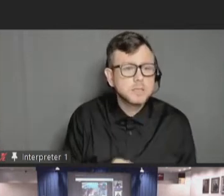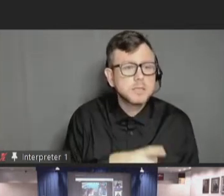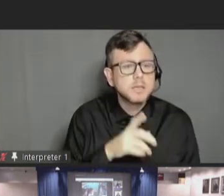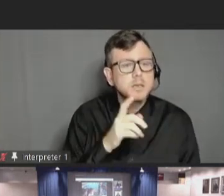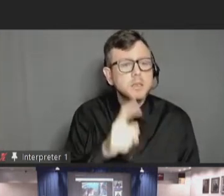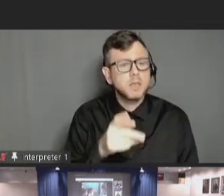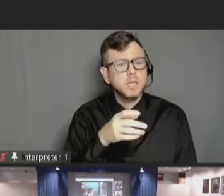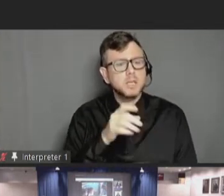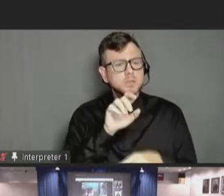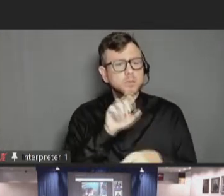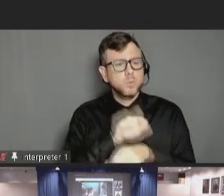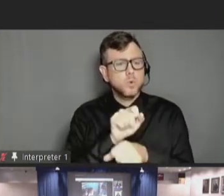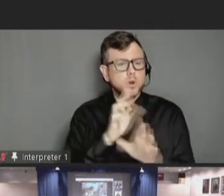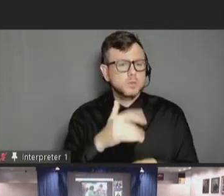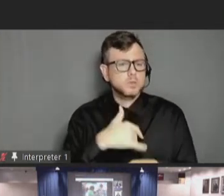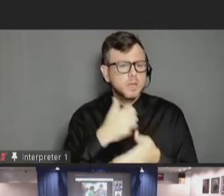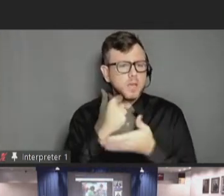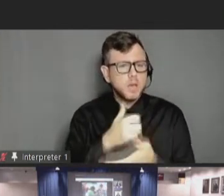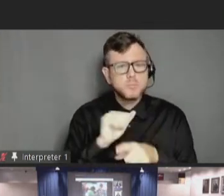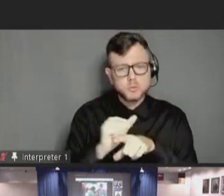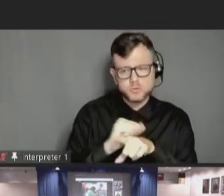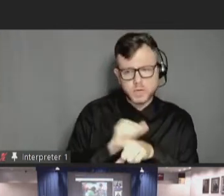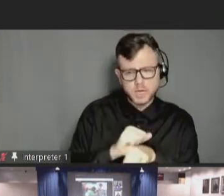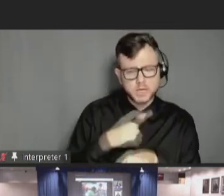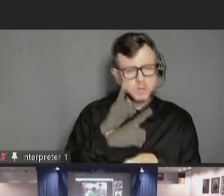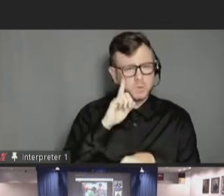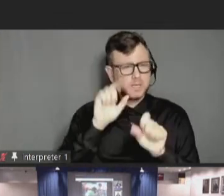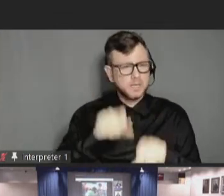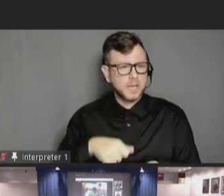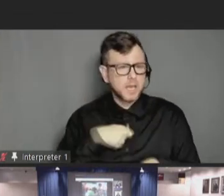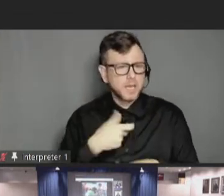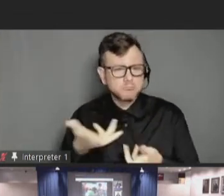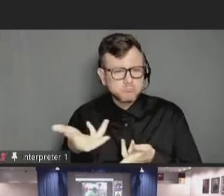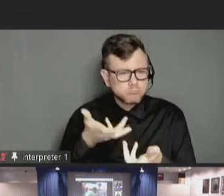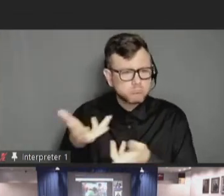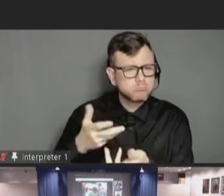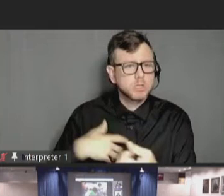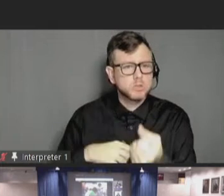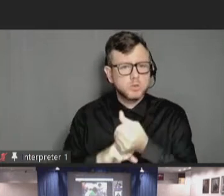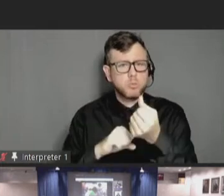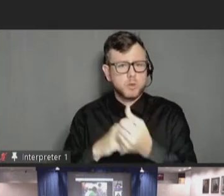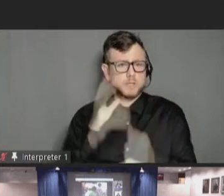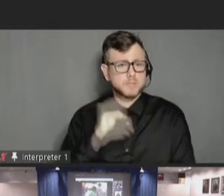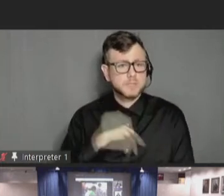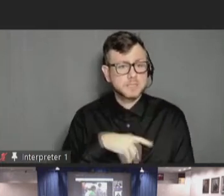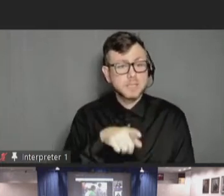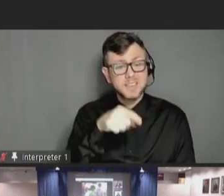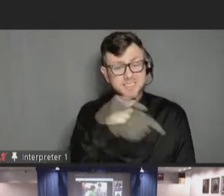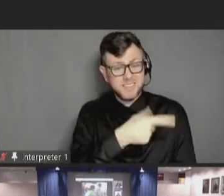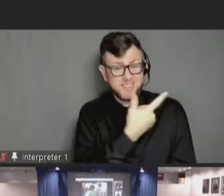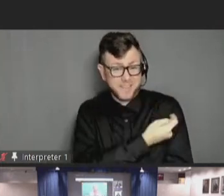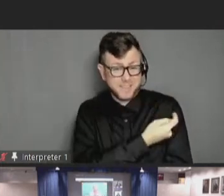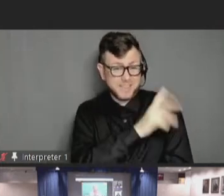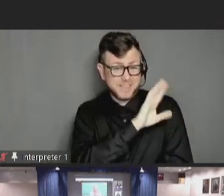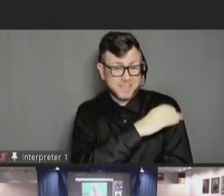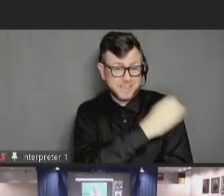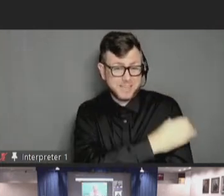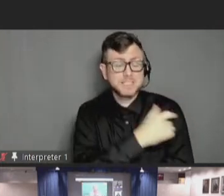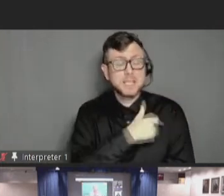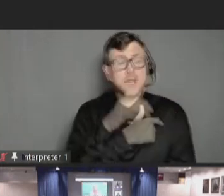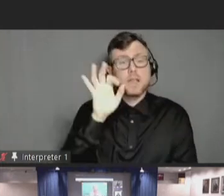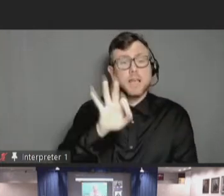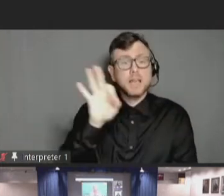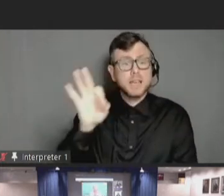a supported experience. Because of this, our vaccine clinics have a 99% success rate. This was a